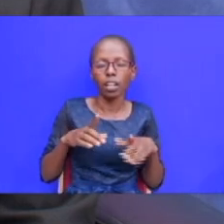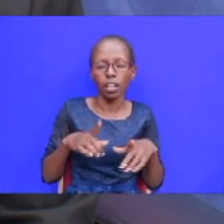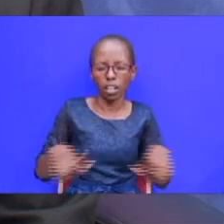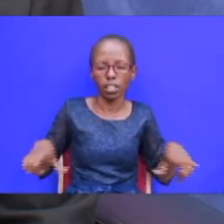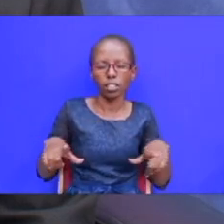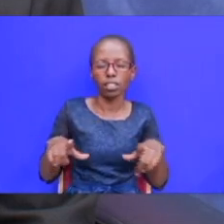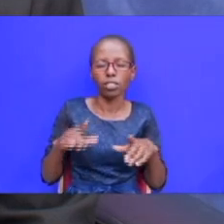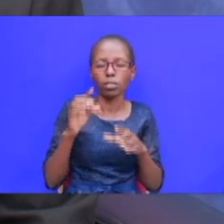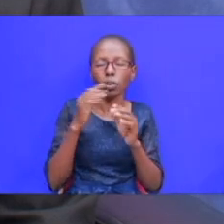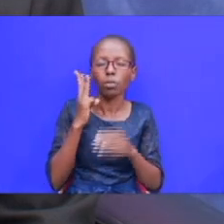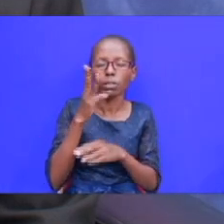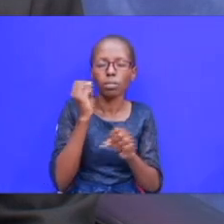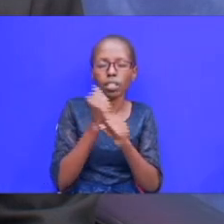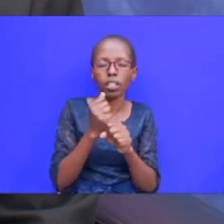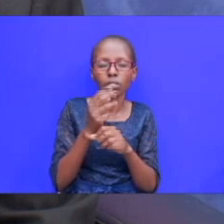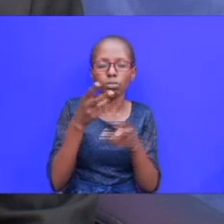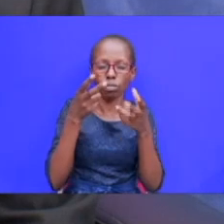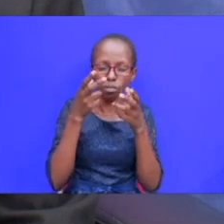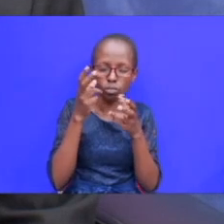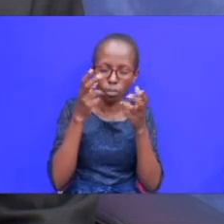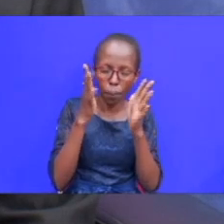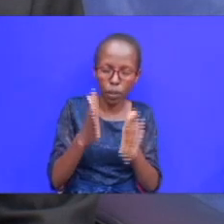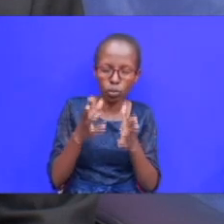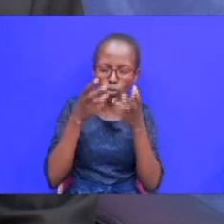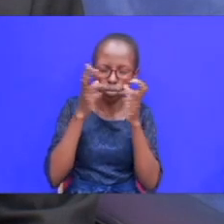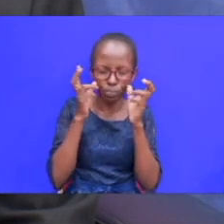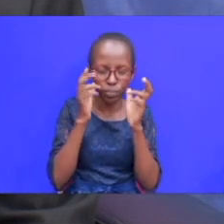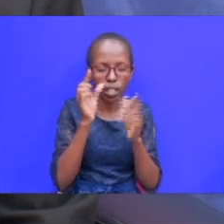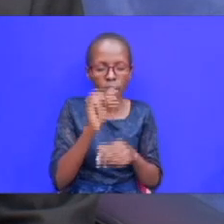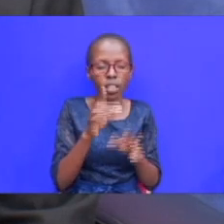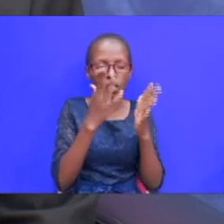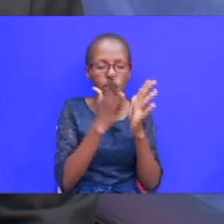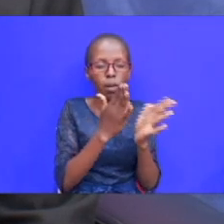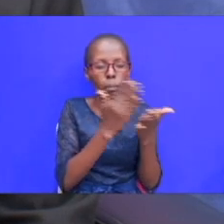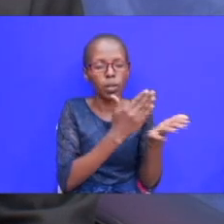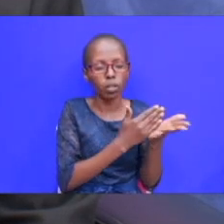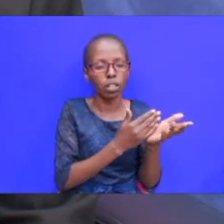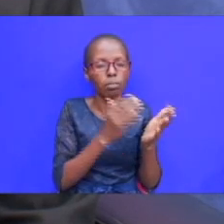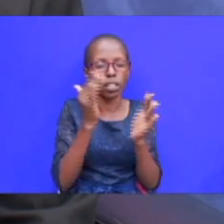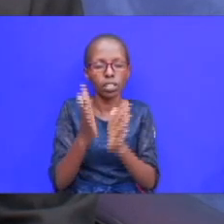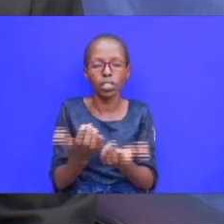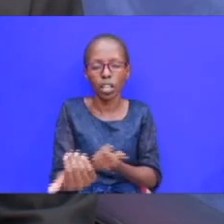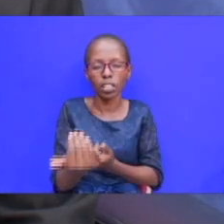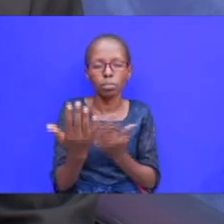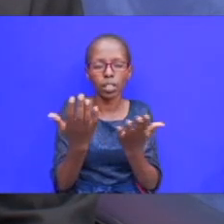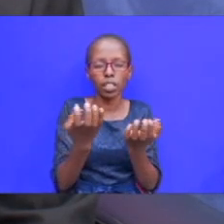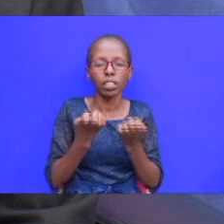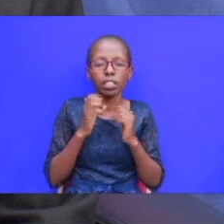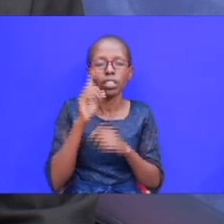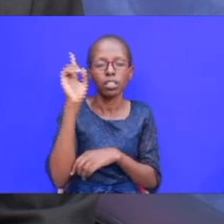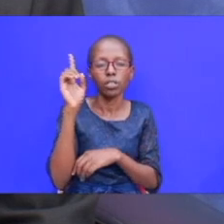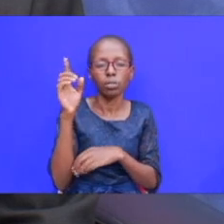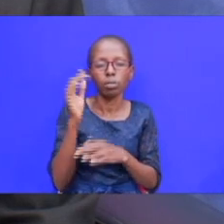every person that is listening to this program and each and every one of your child who is in need of you in any special way